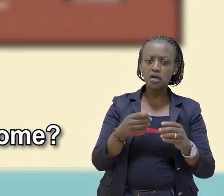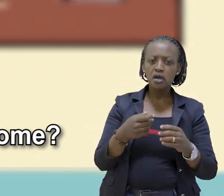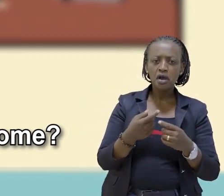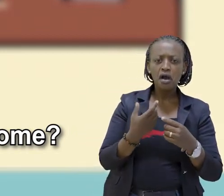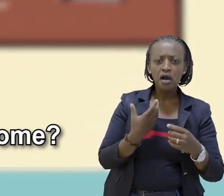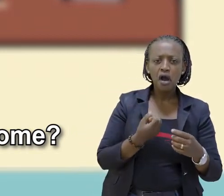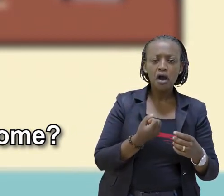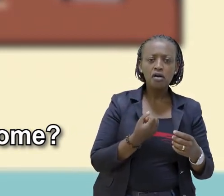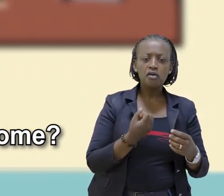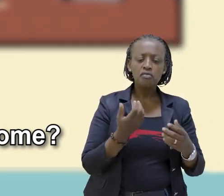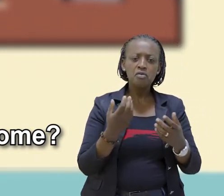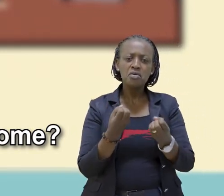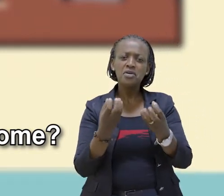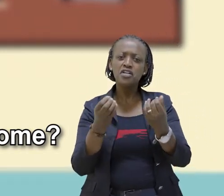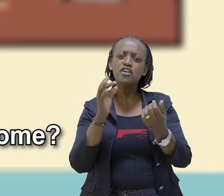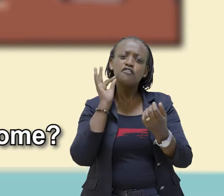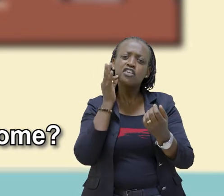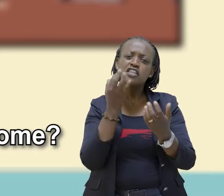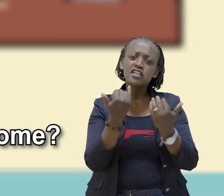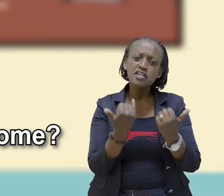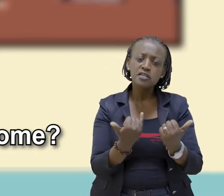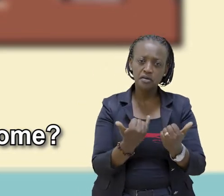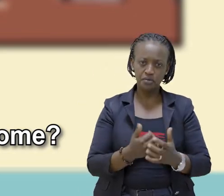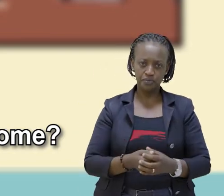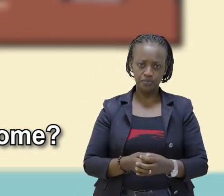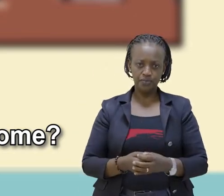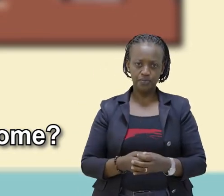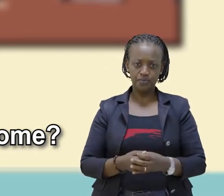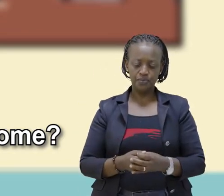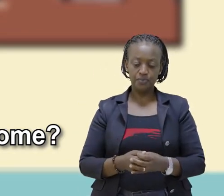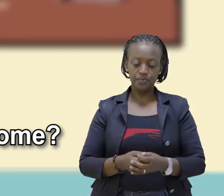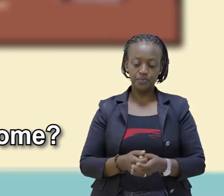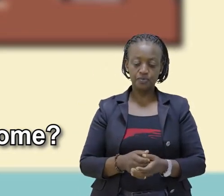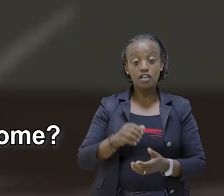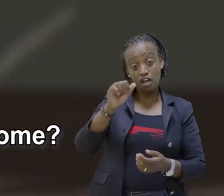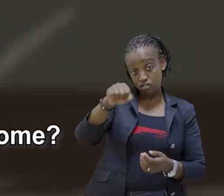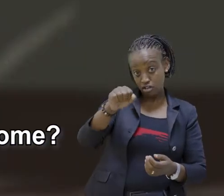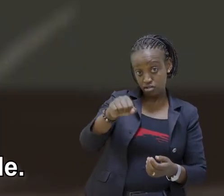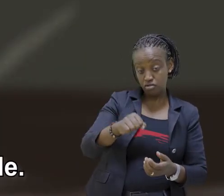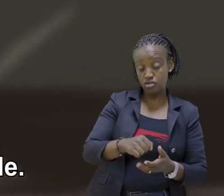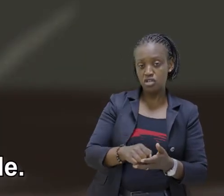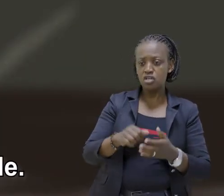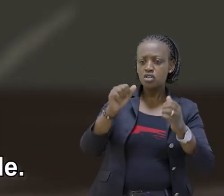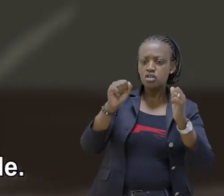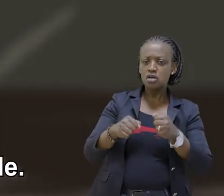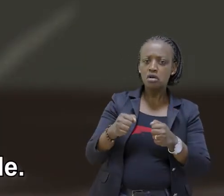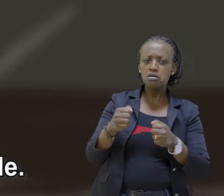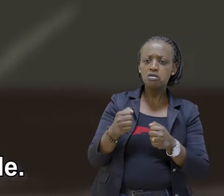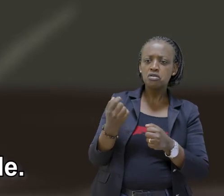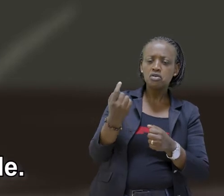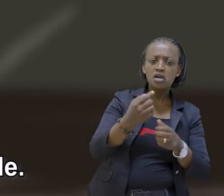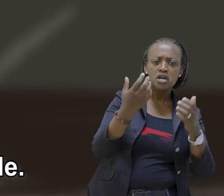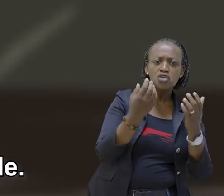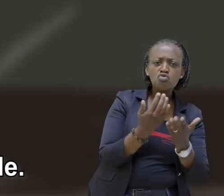I heard fruity fruit snacks Can I come? Yes, you